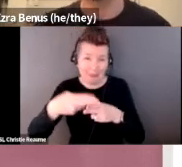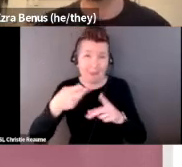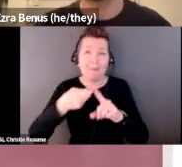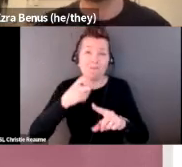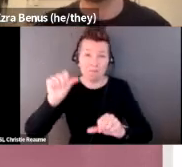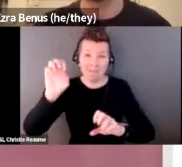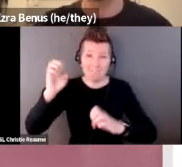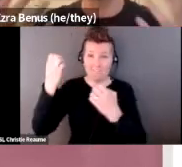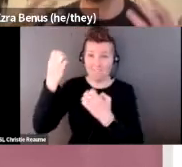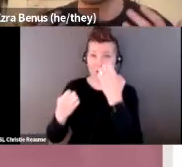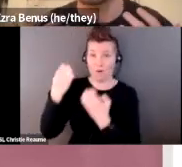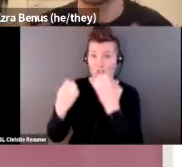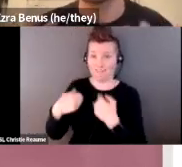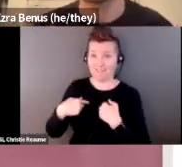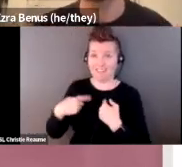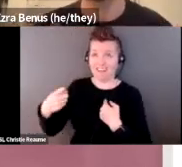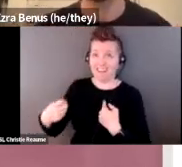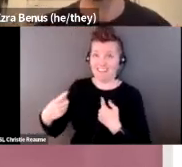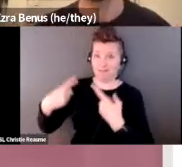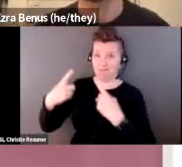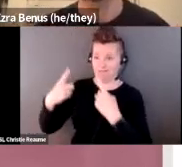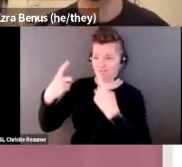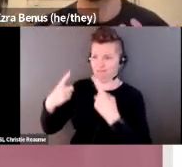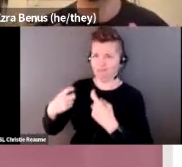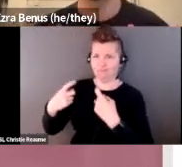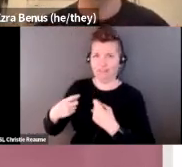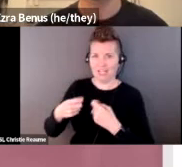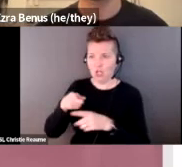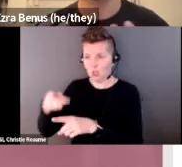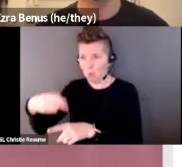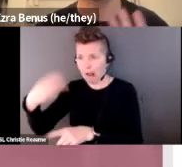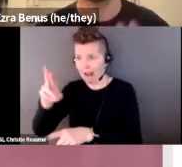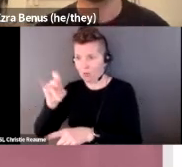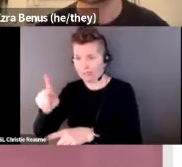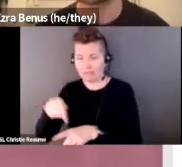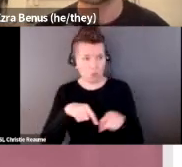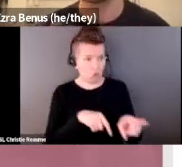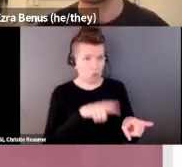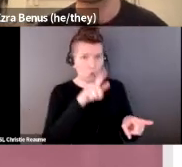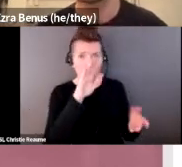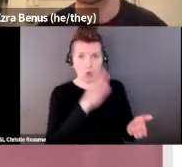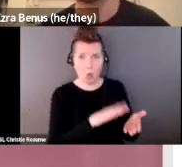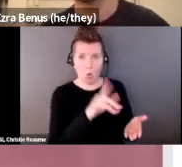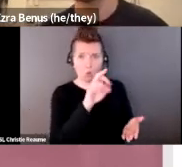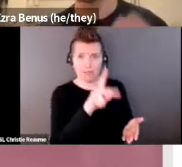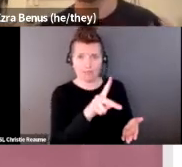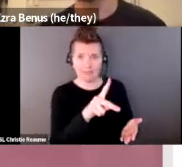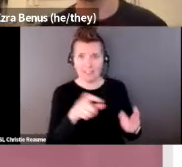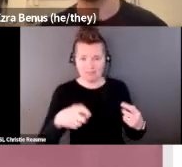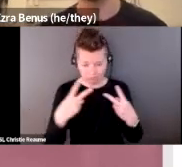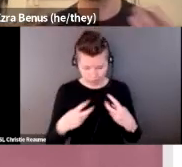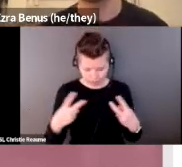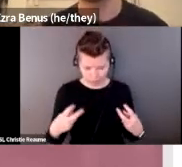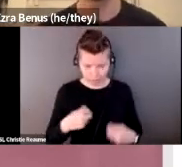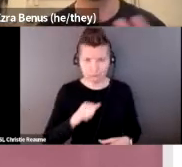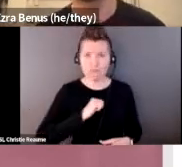placed, that are now being placed upon individuals to understand and assess our own risks in relation to what other